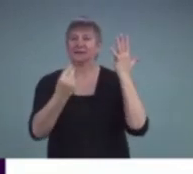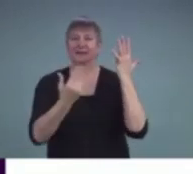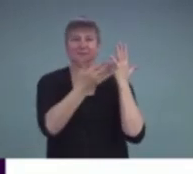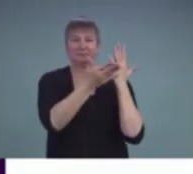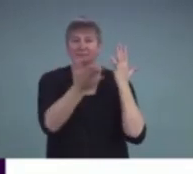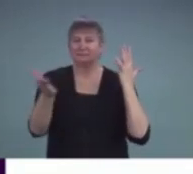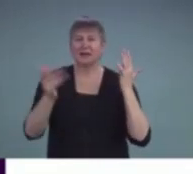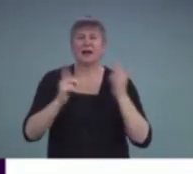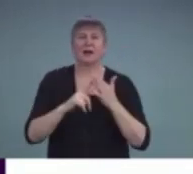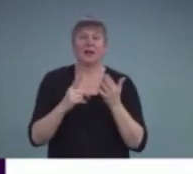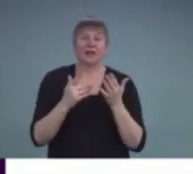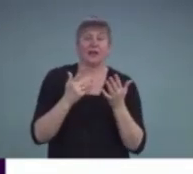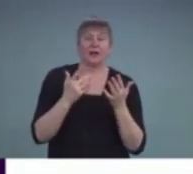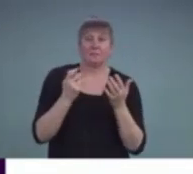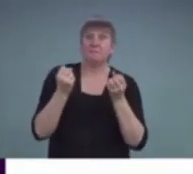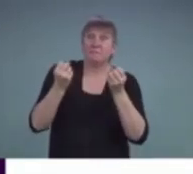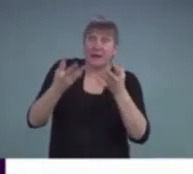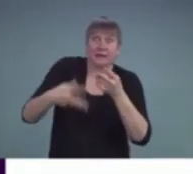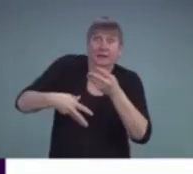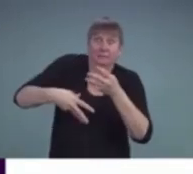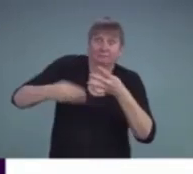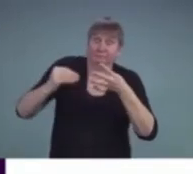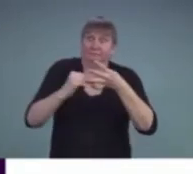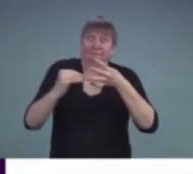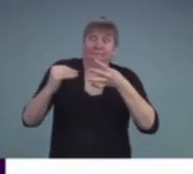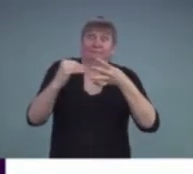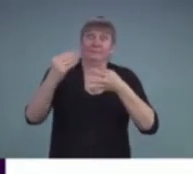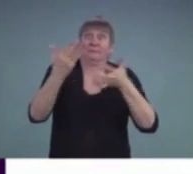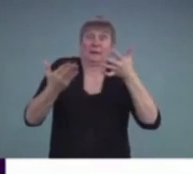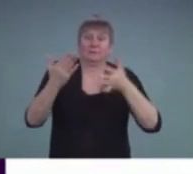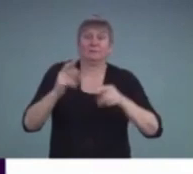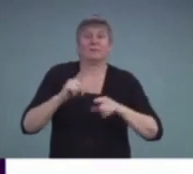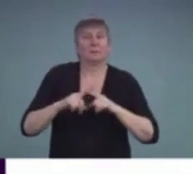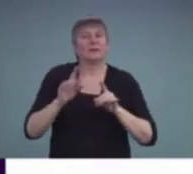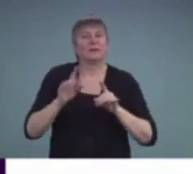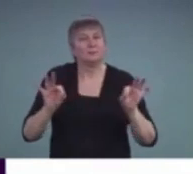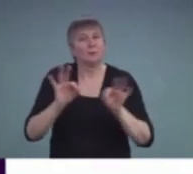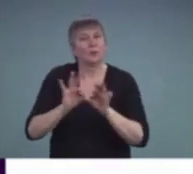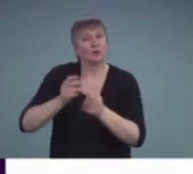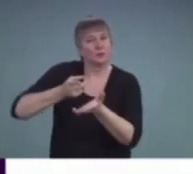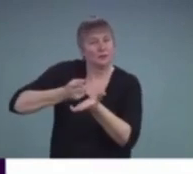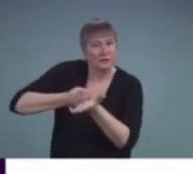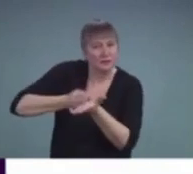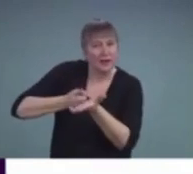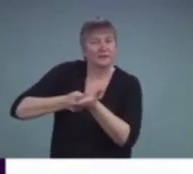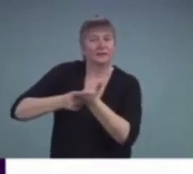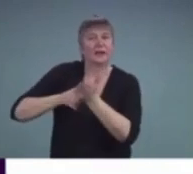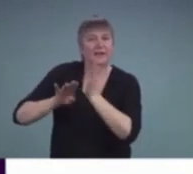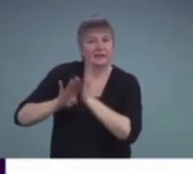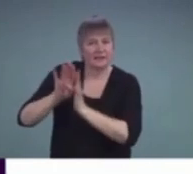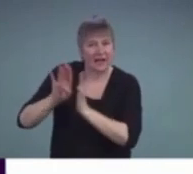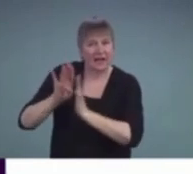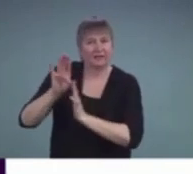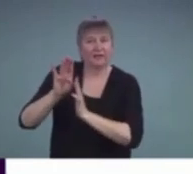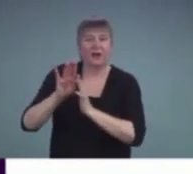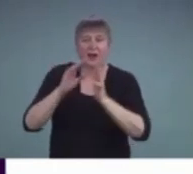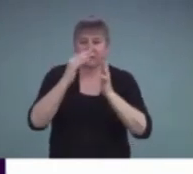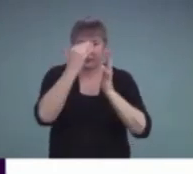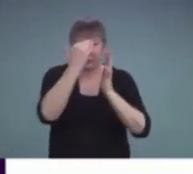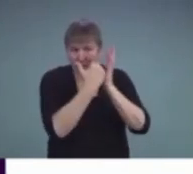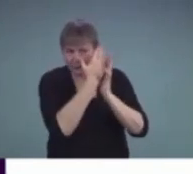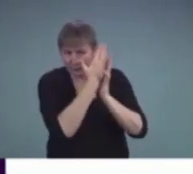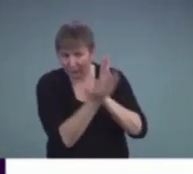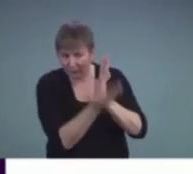really would be better off discussed and developed before we expect students to start out on that path of